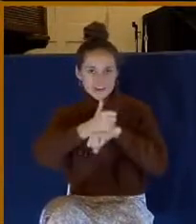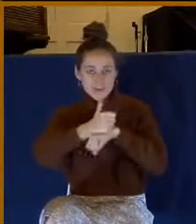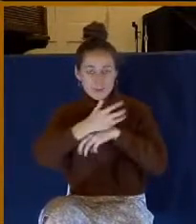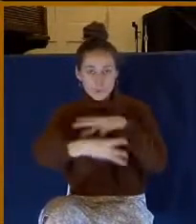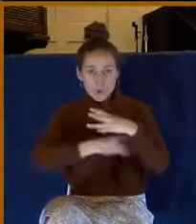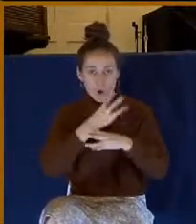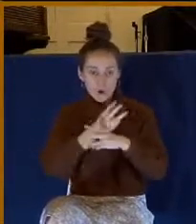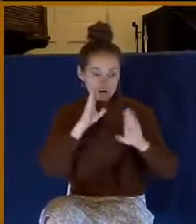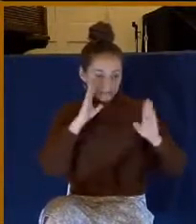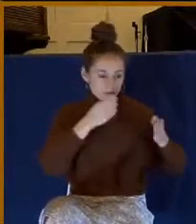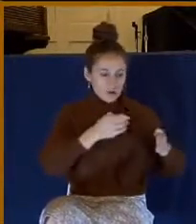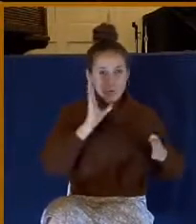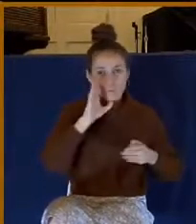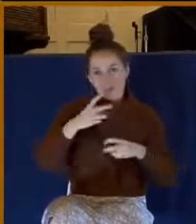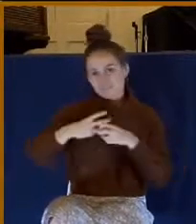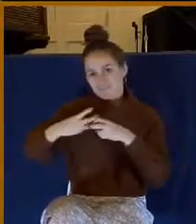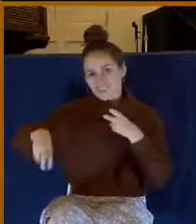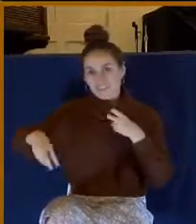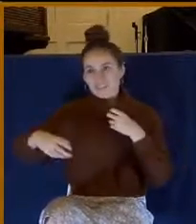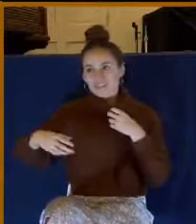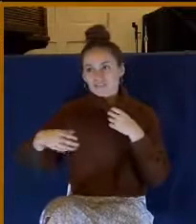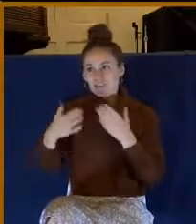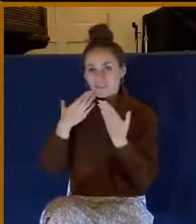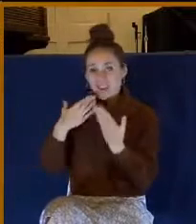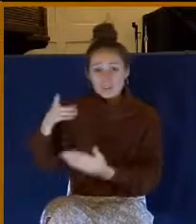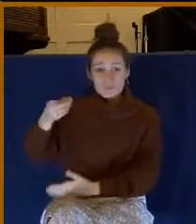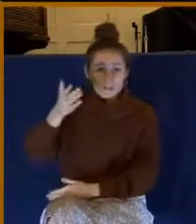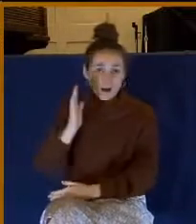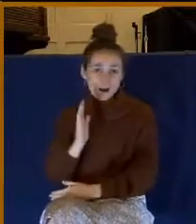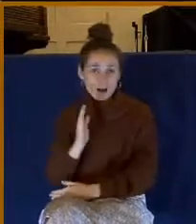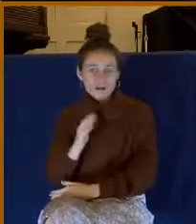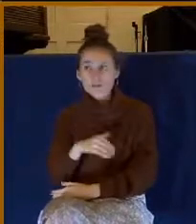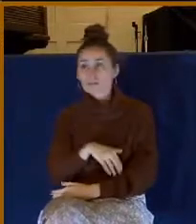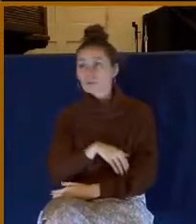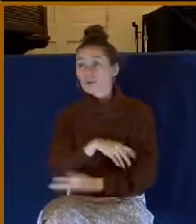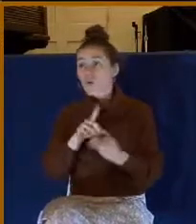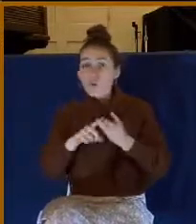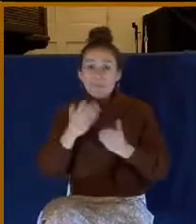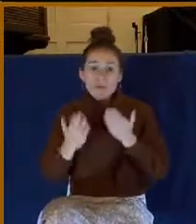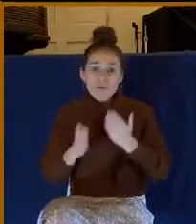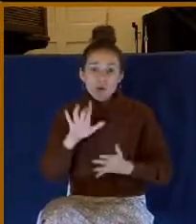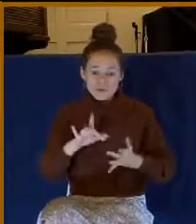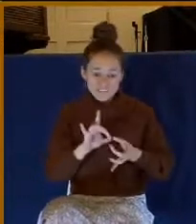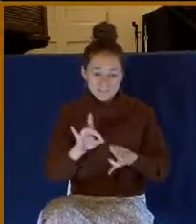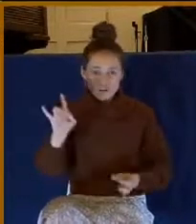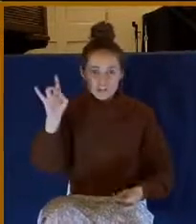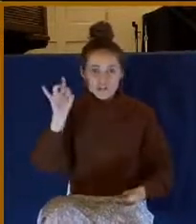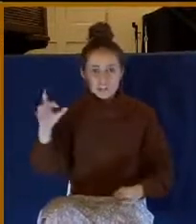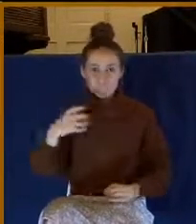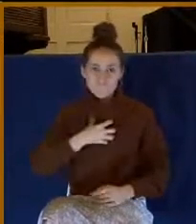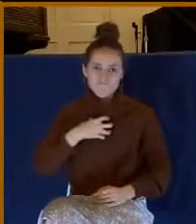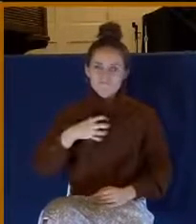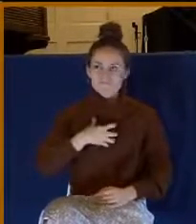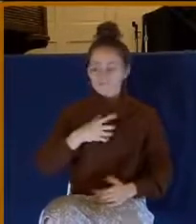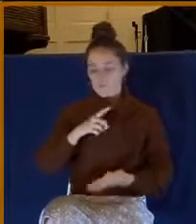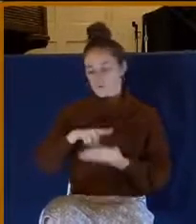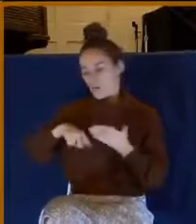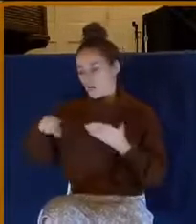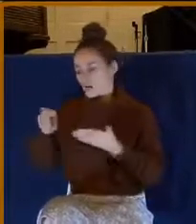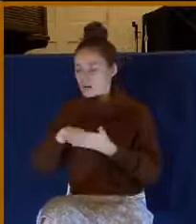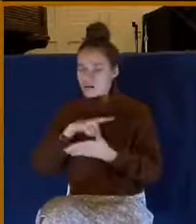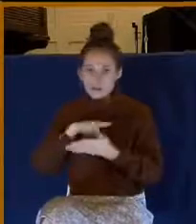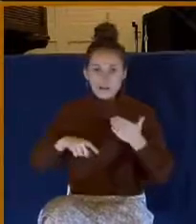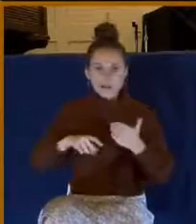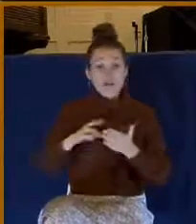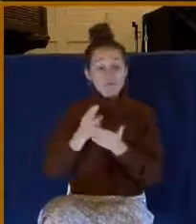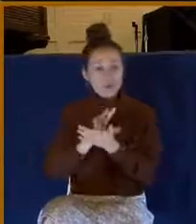to God. Or if you just have a critical spirit. If you just, you know, when Jesus said, judge not that you be not judged, that's